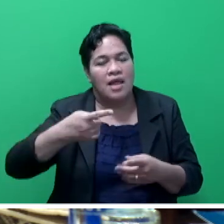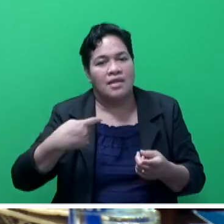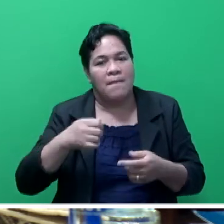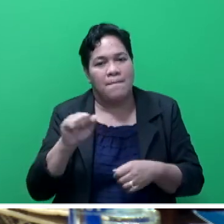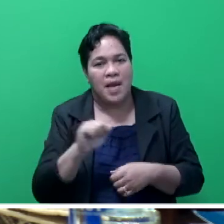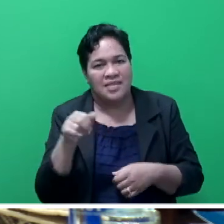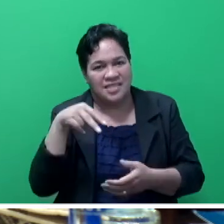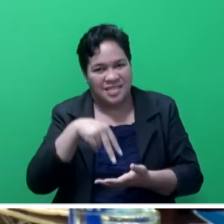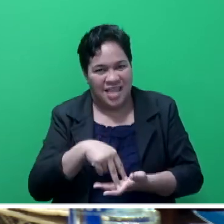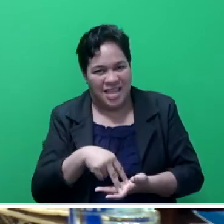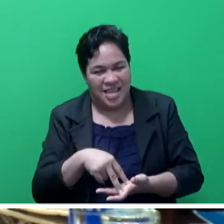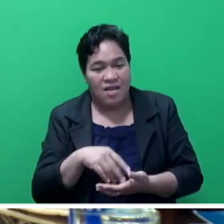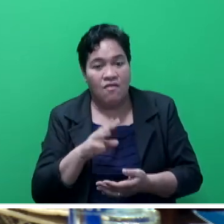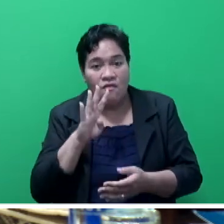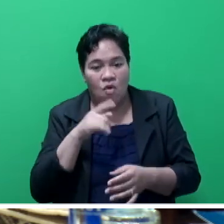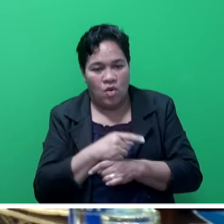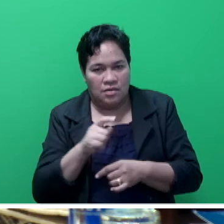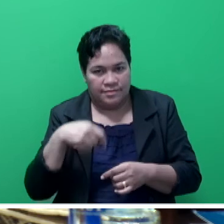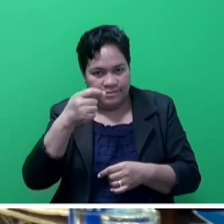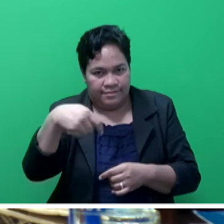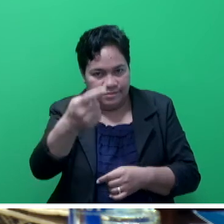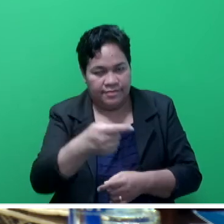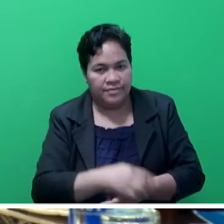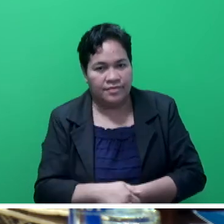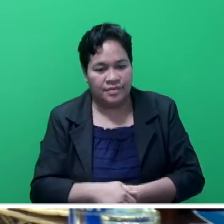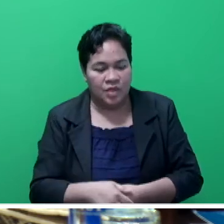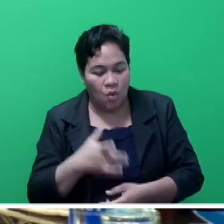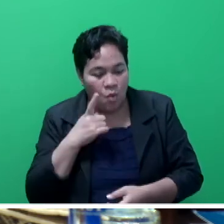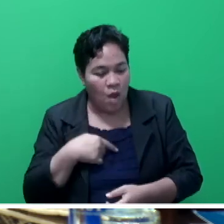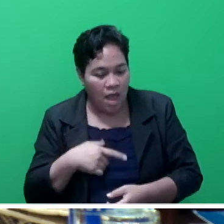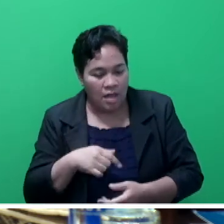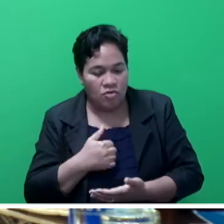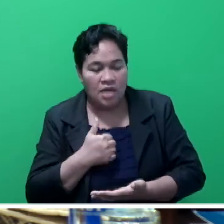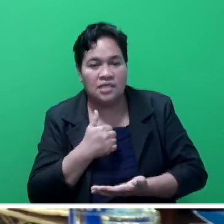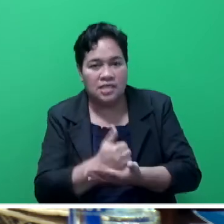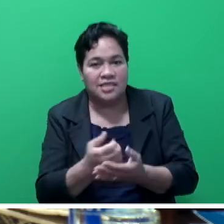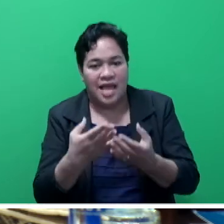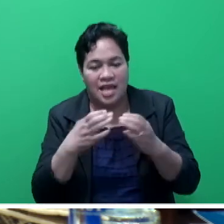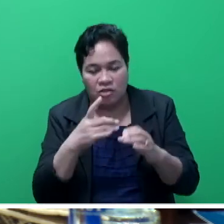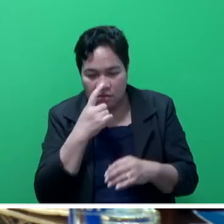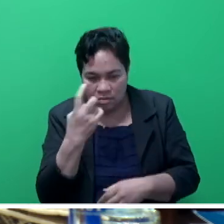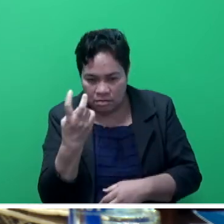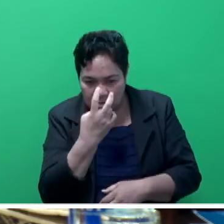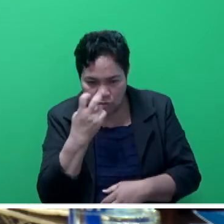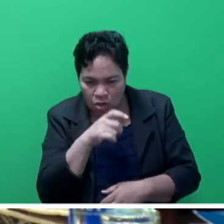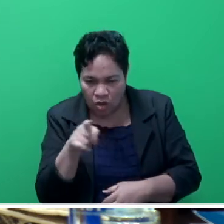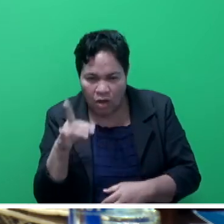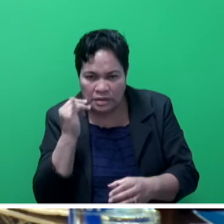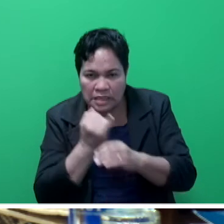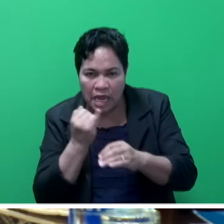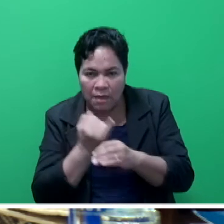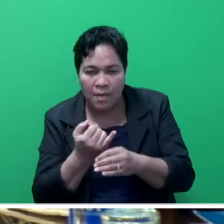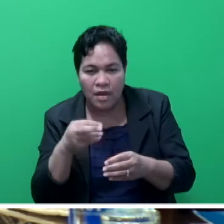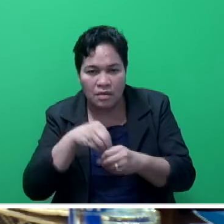in the next four weeks. This will assist the council to monitor any illegal activities in the